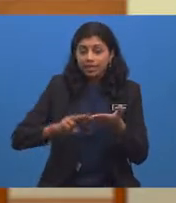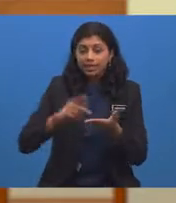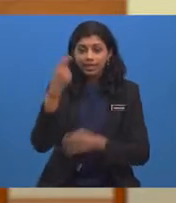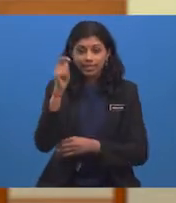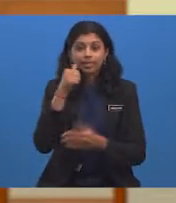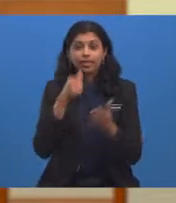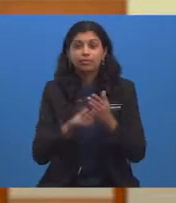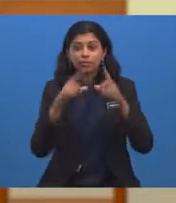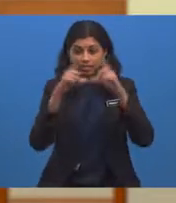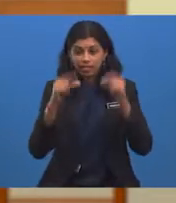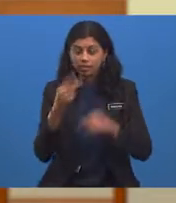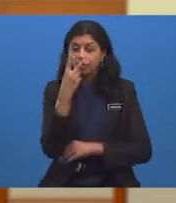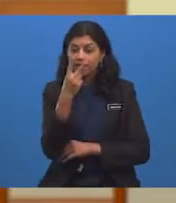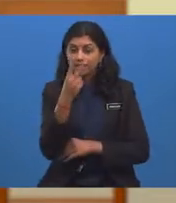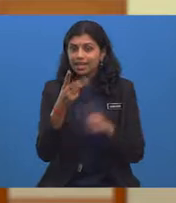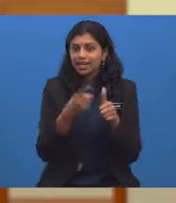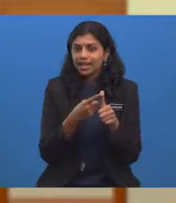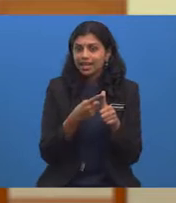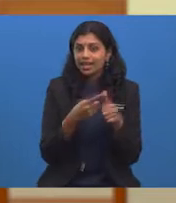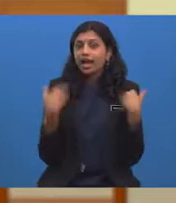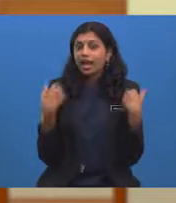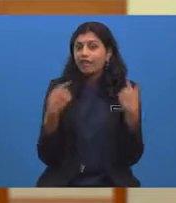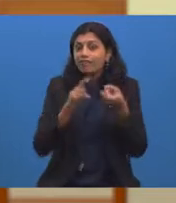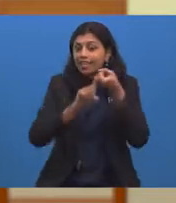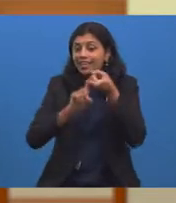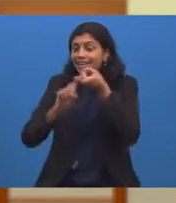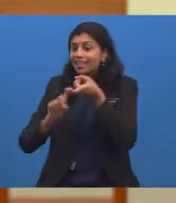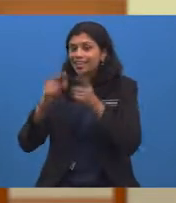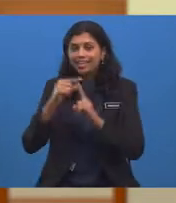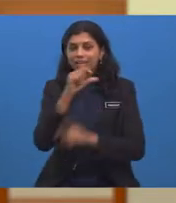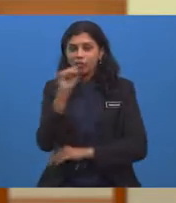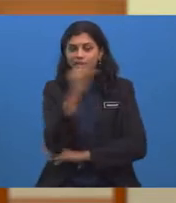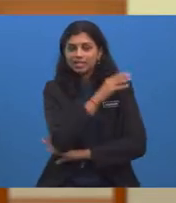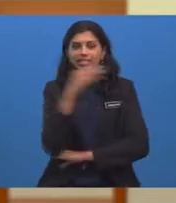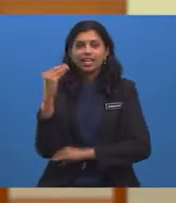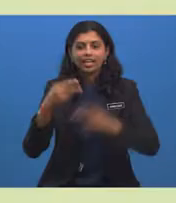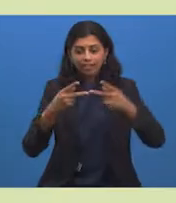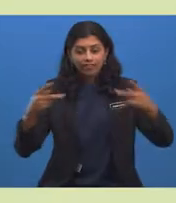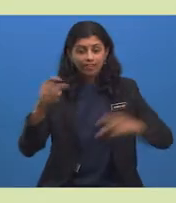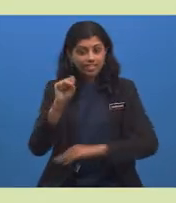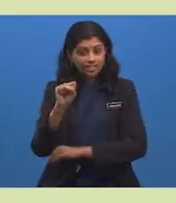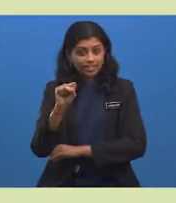she has used some linking words and phrases in it